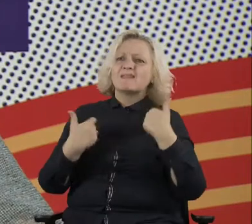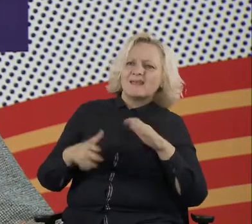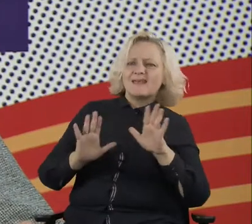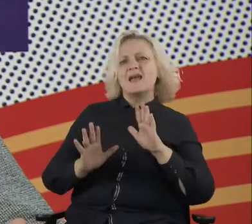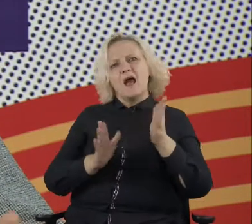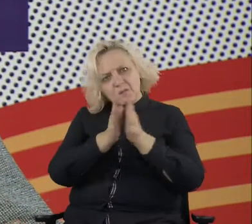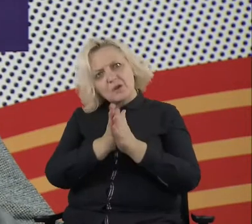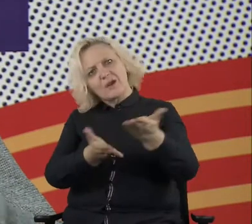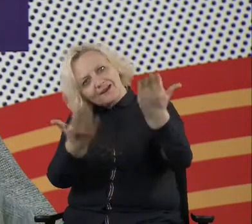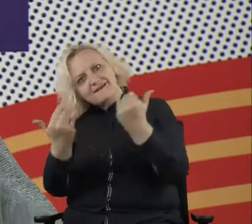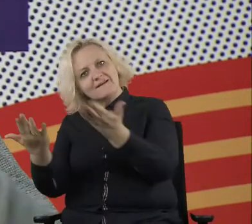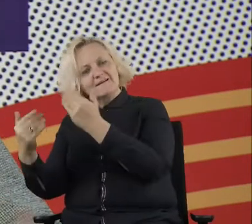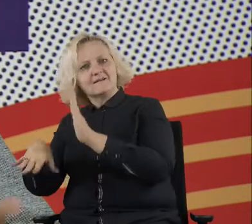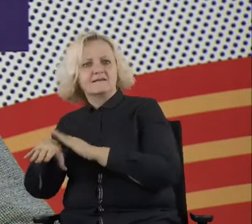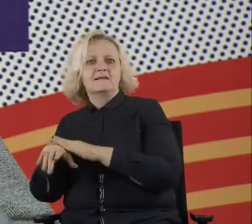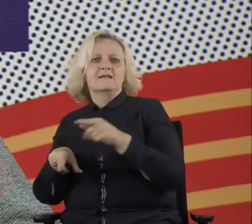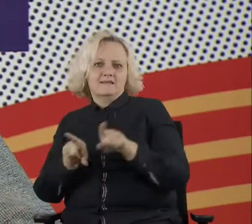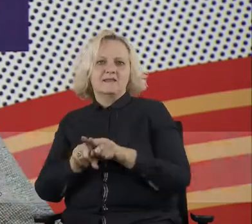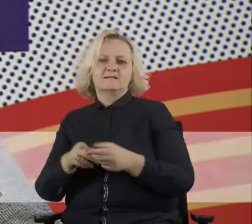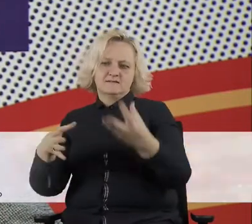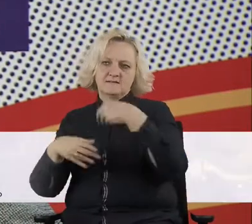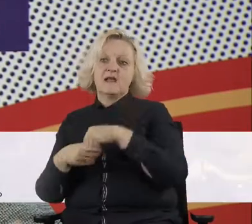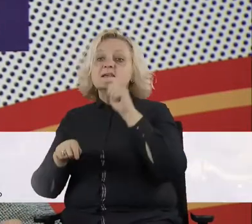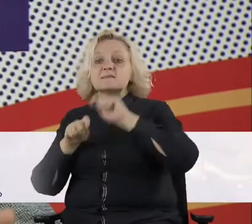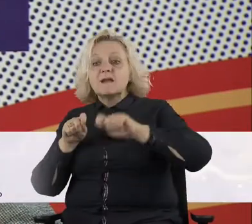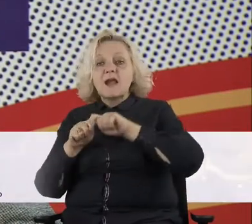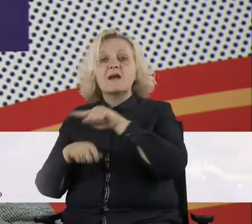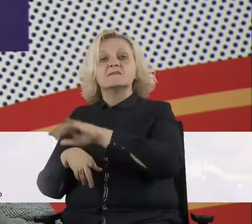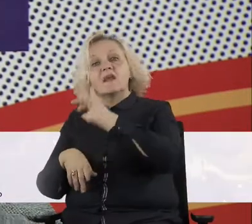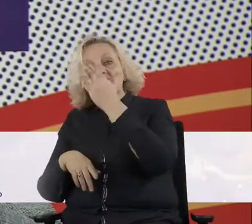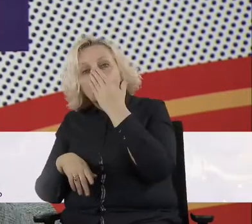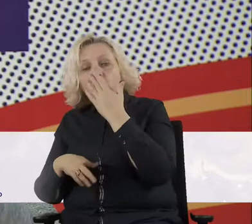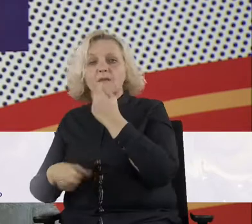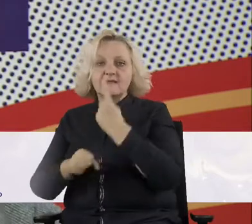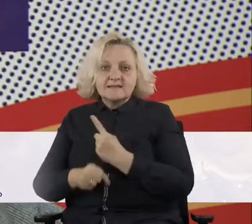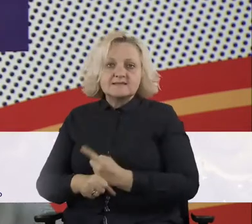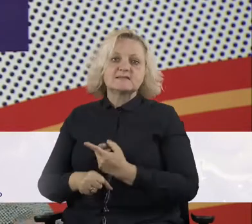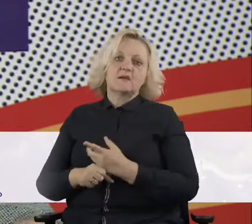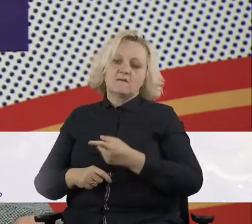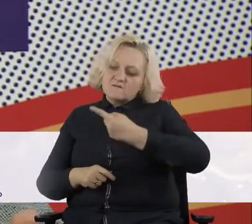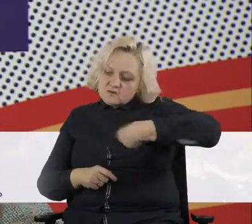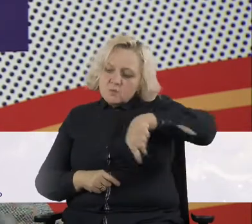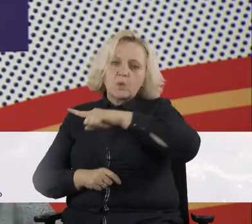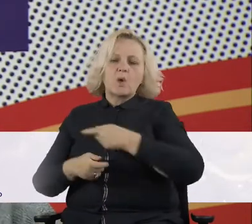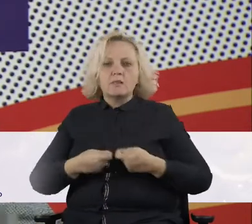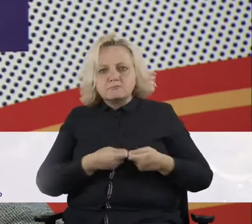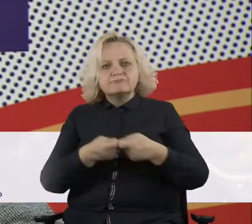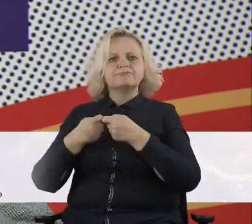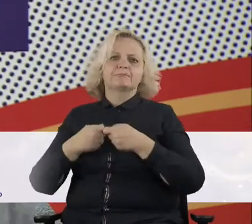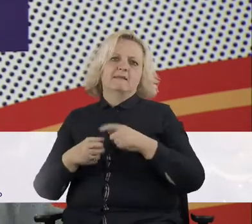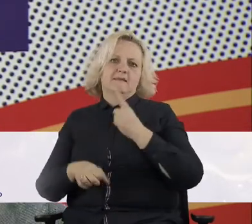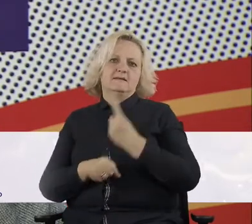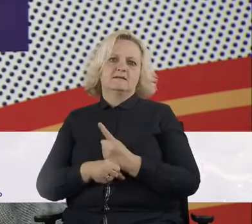implementation of what was, was being collectively designed. So not only building, uh, technologies for citizen